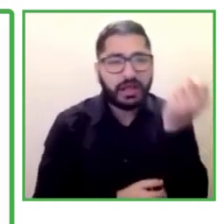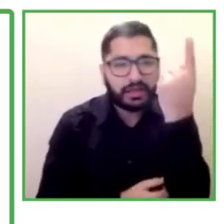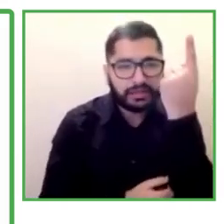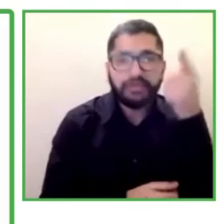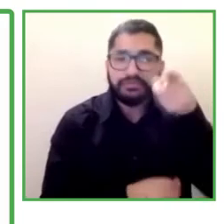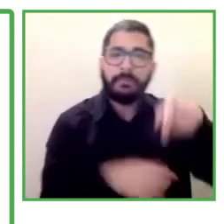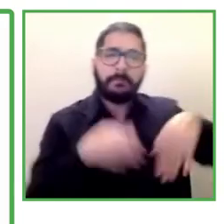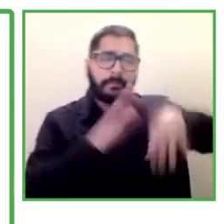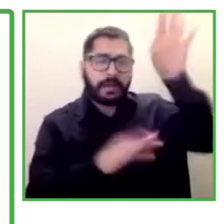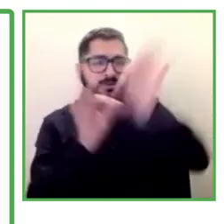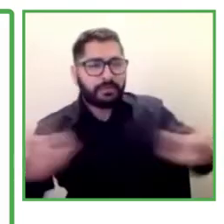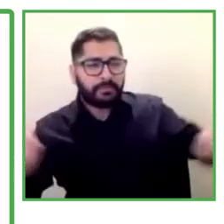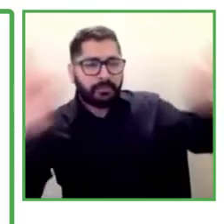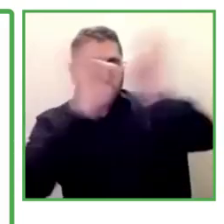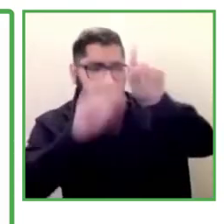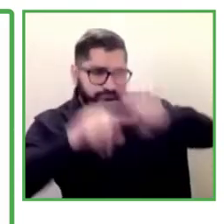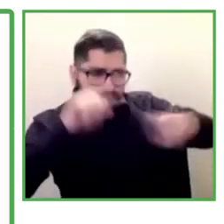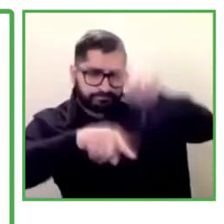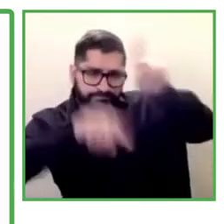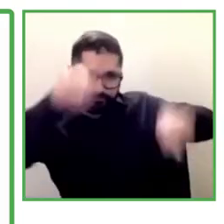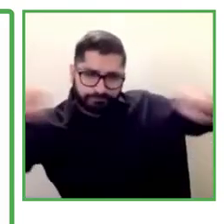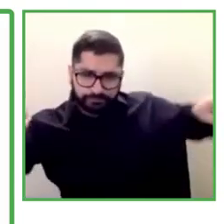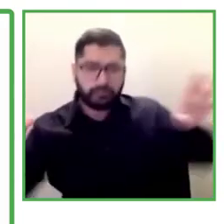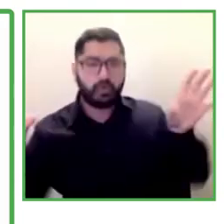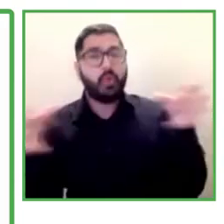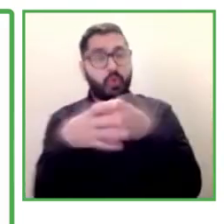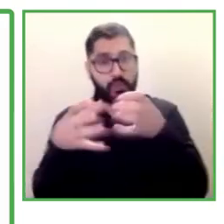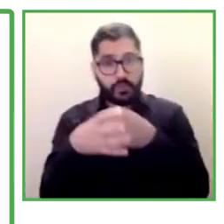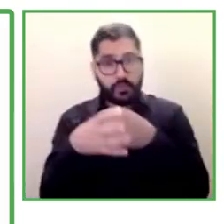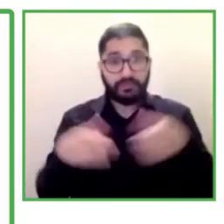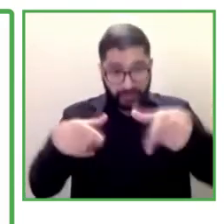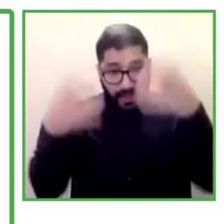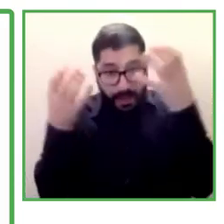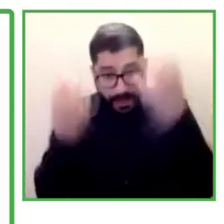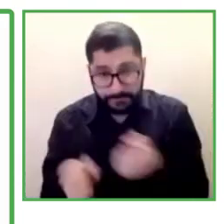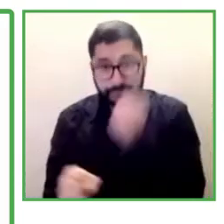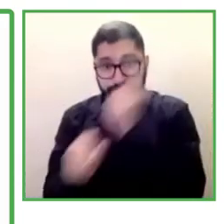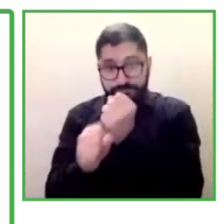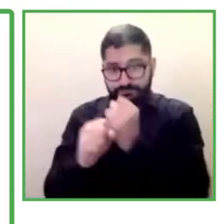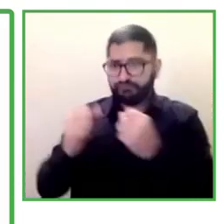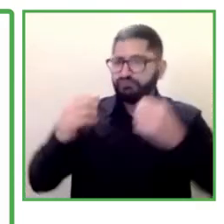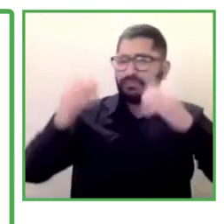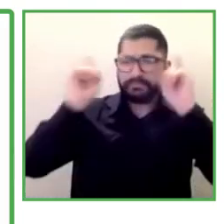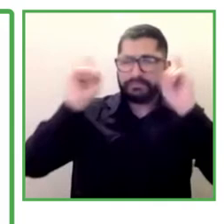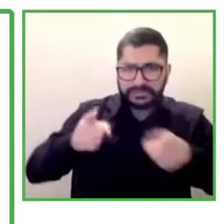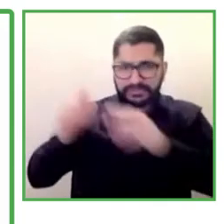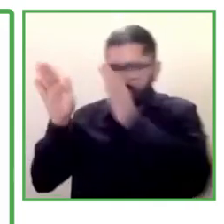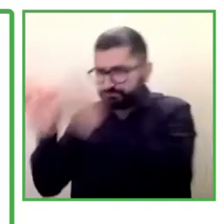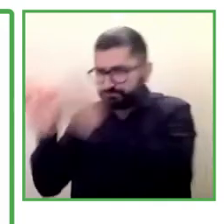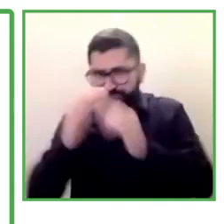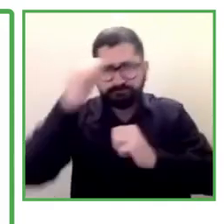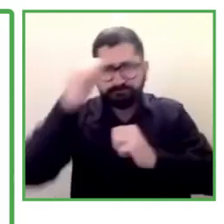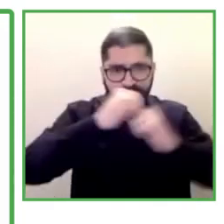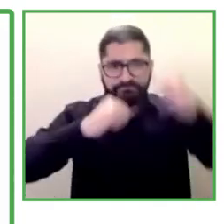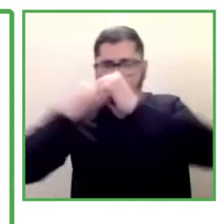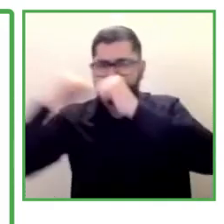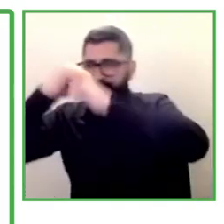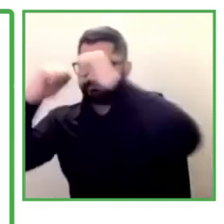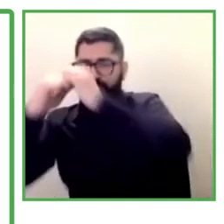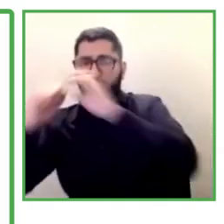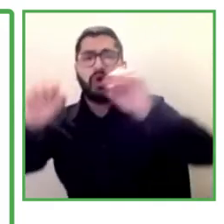indefinite, we need to work on articulating this ecosystem through good alliances.